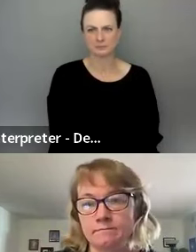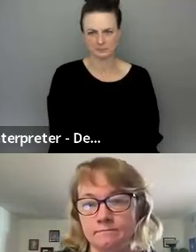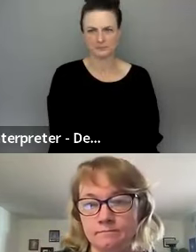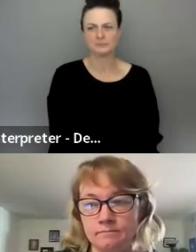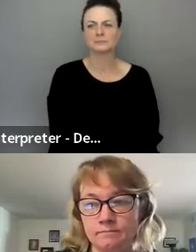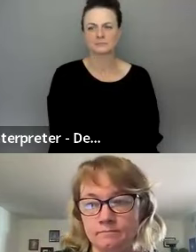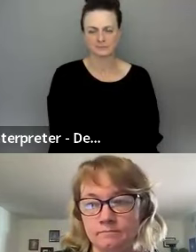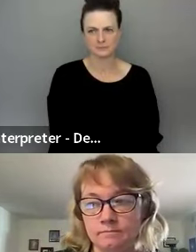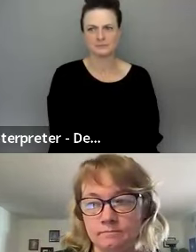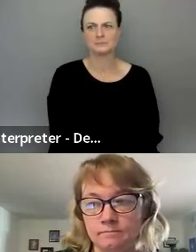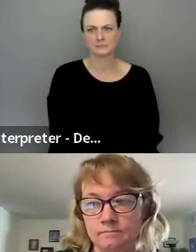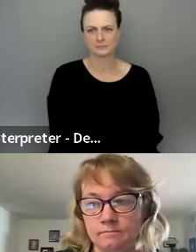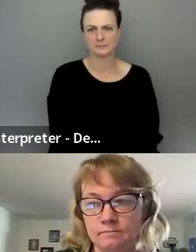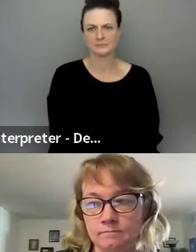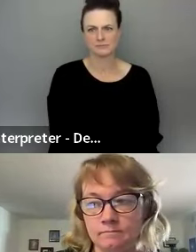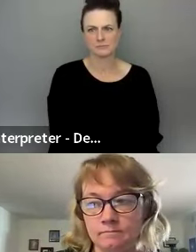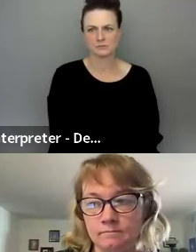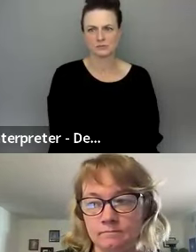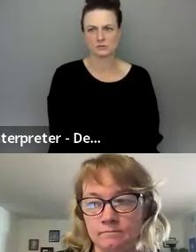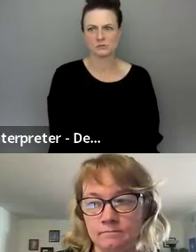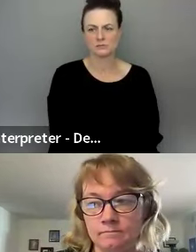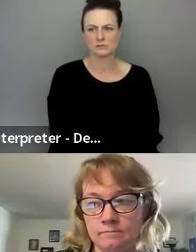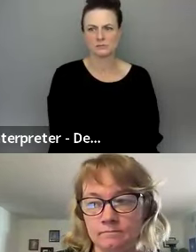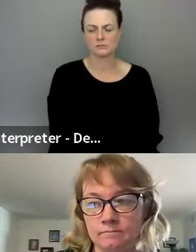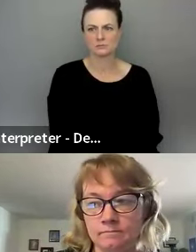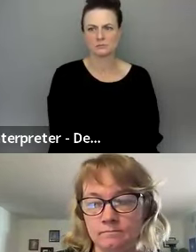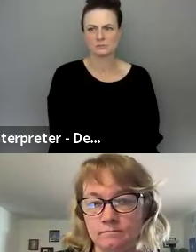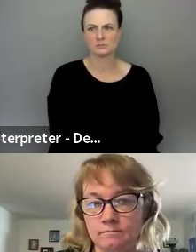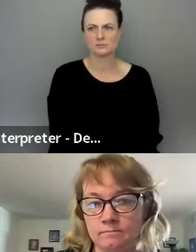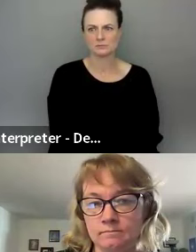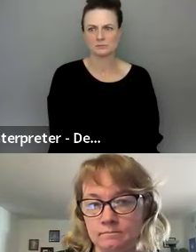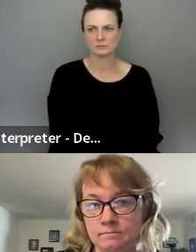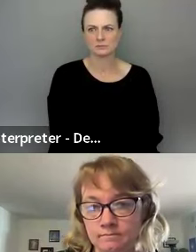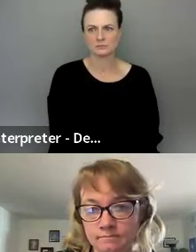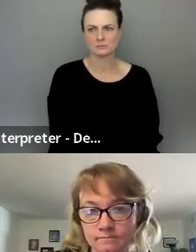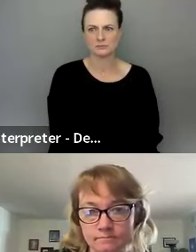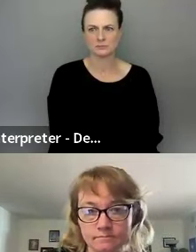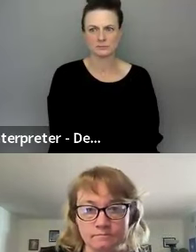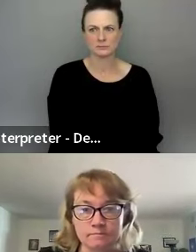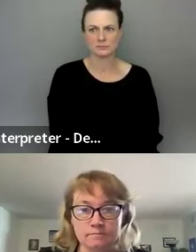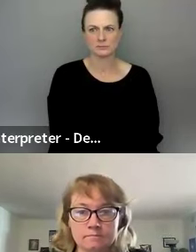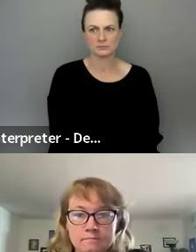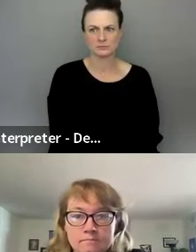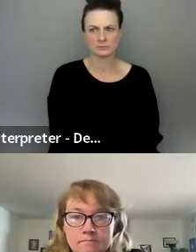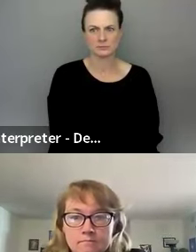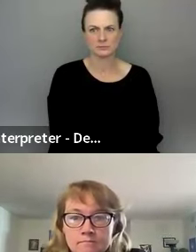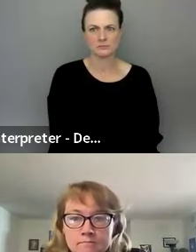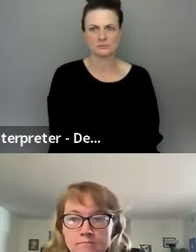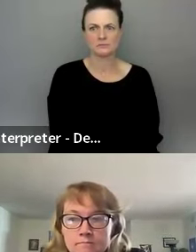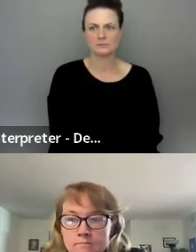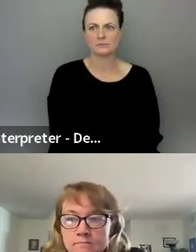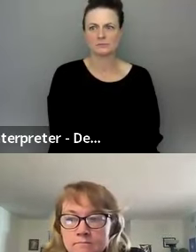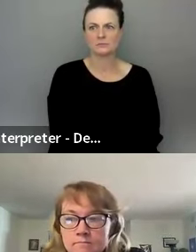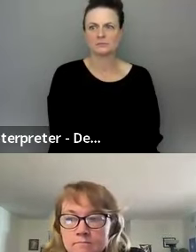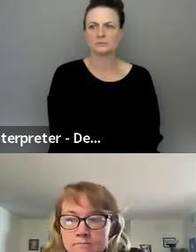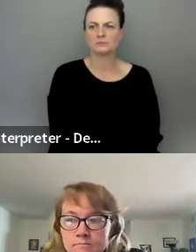our activities will be incorporated into that. Uh, so I was suggesting there should be a DEI